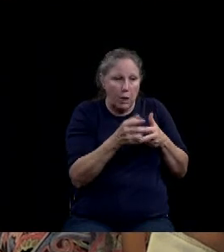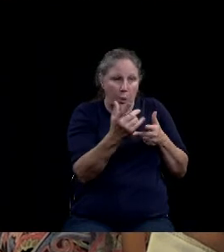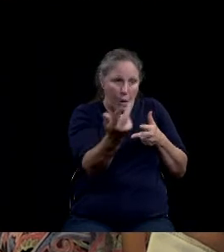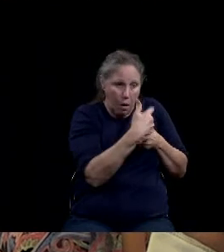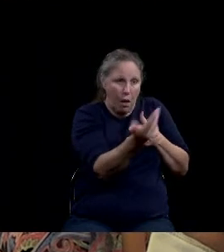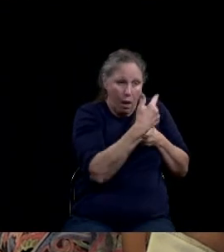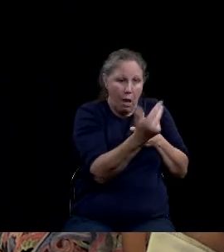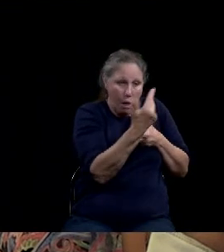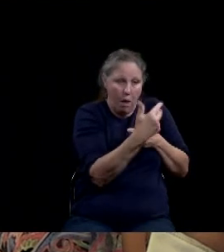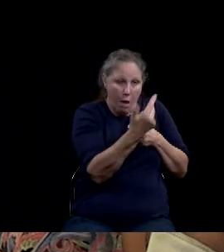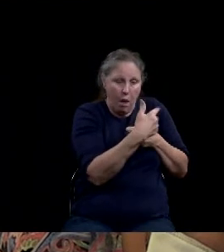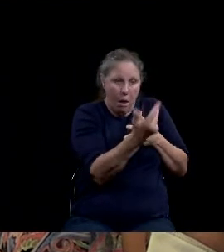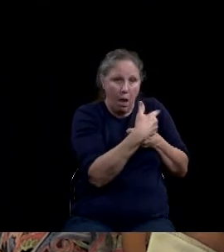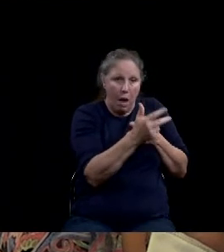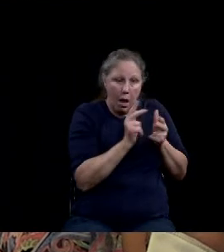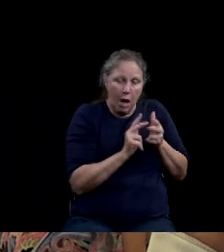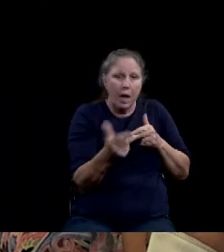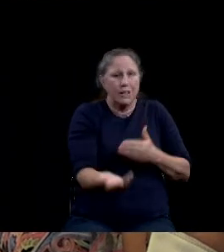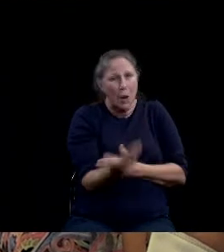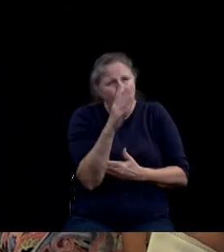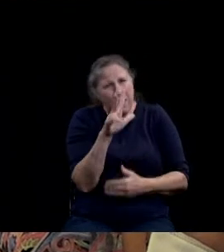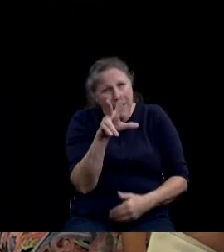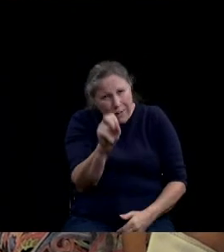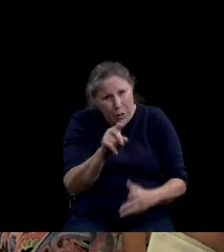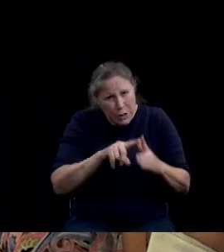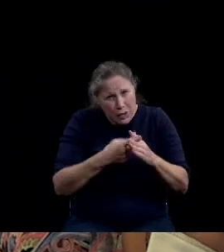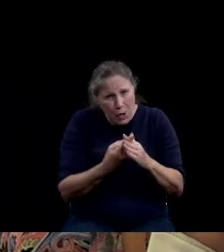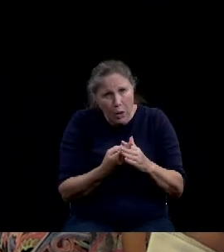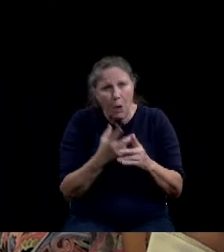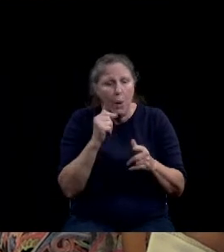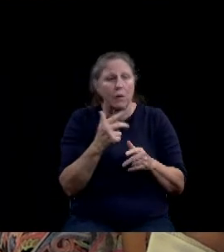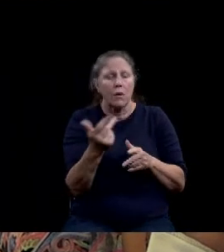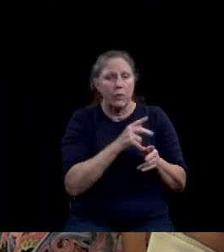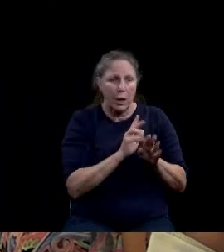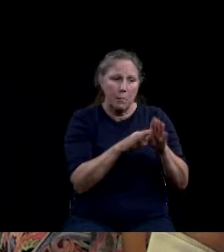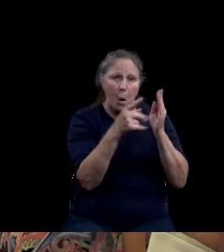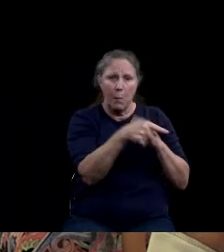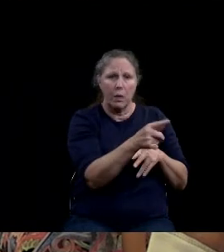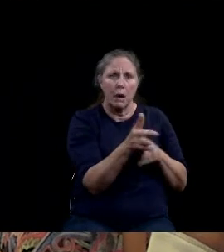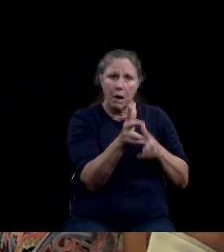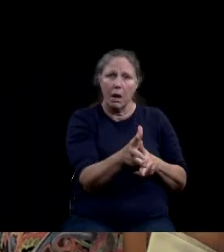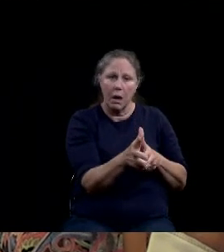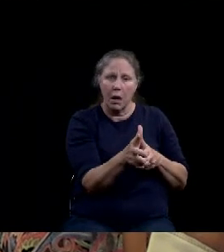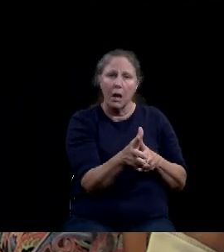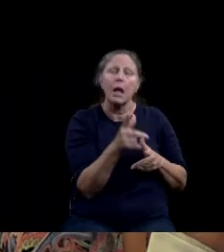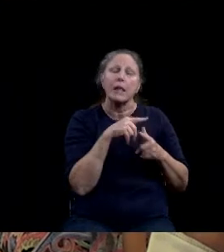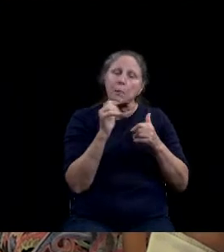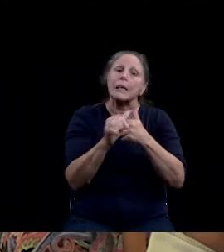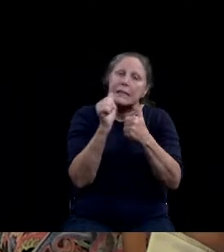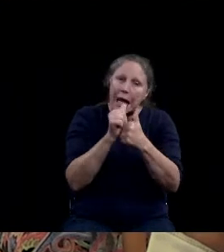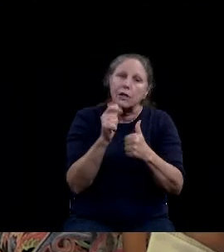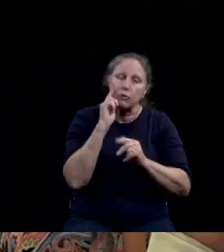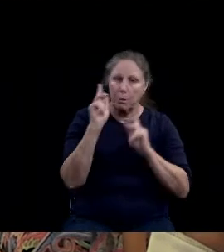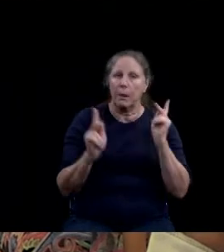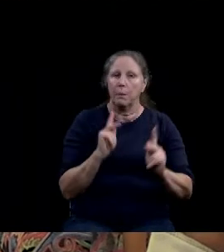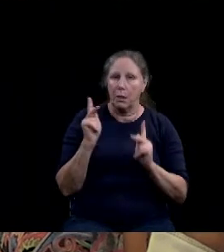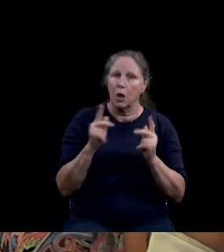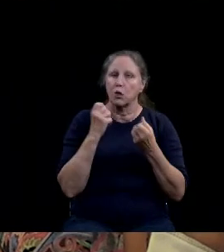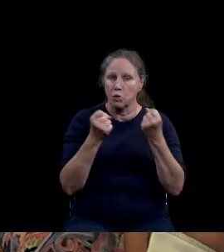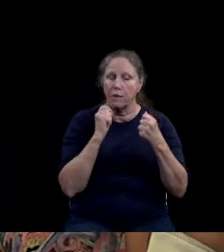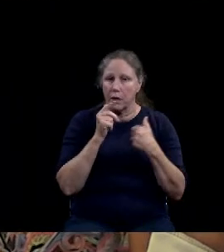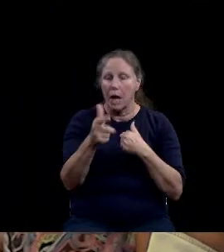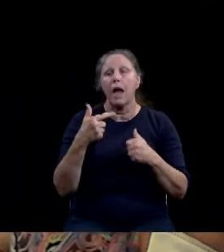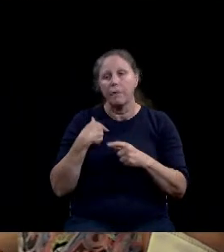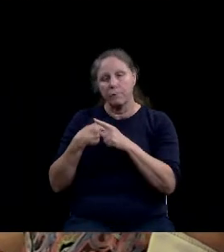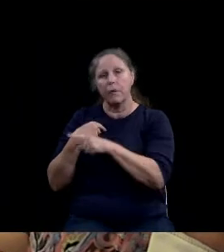a.m waiting on the landfill to open. This will cause a dangerous traffic situation for the owners and guests of Southern Cross Ranch and the community